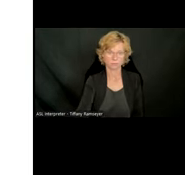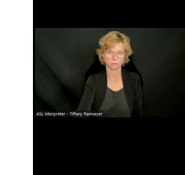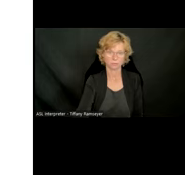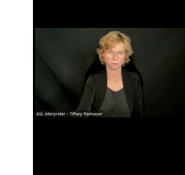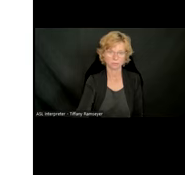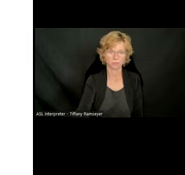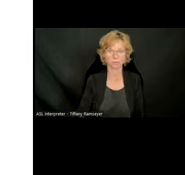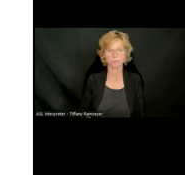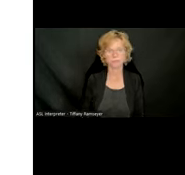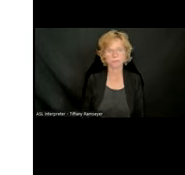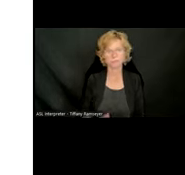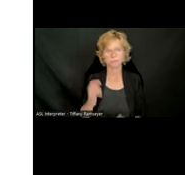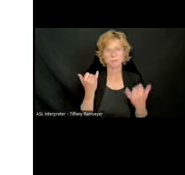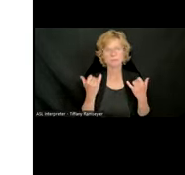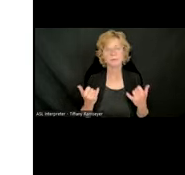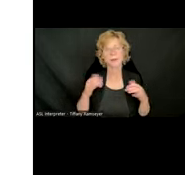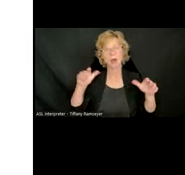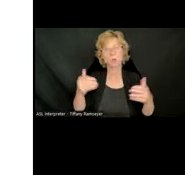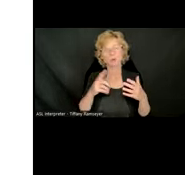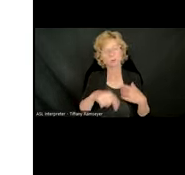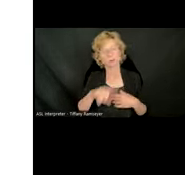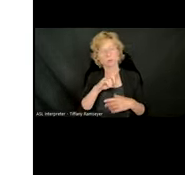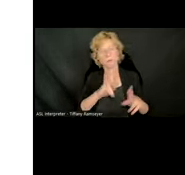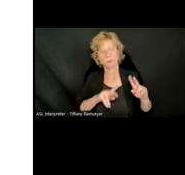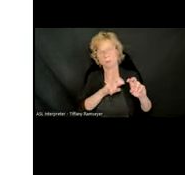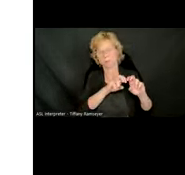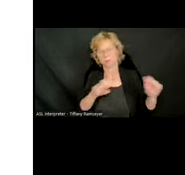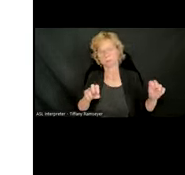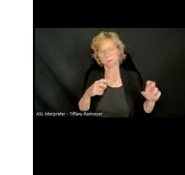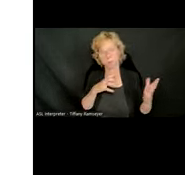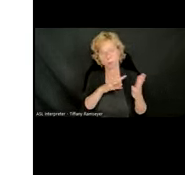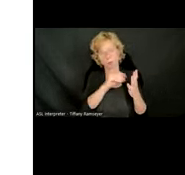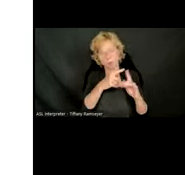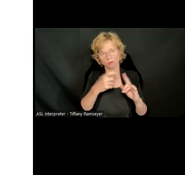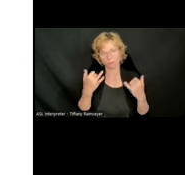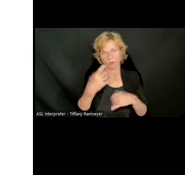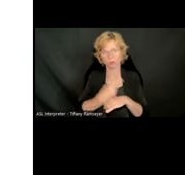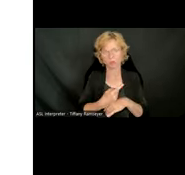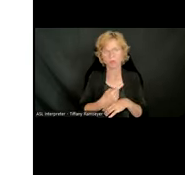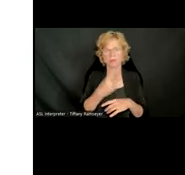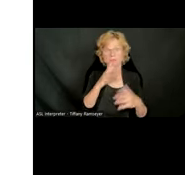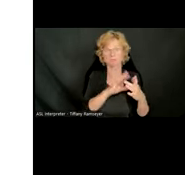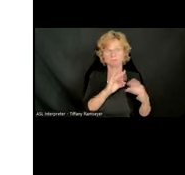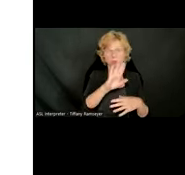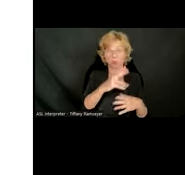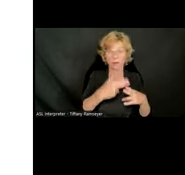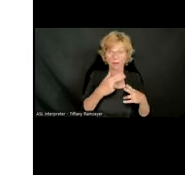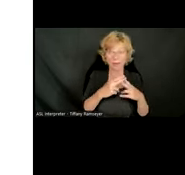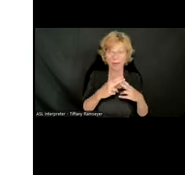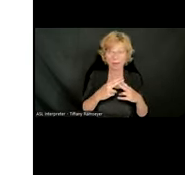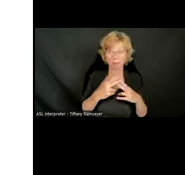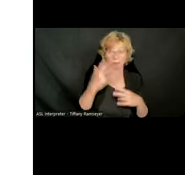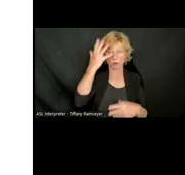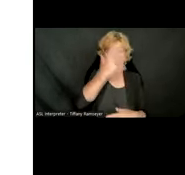Now we will introduce the people we are all here to learn from today. Panelists, please share your name, a visual description of yourself,